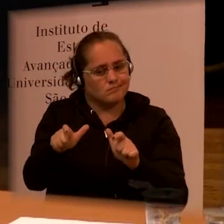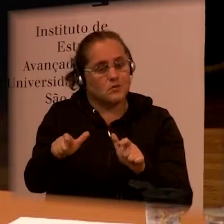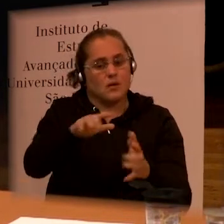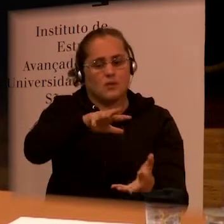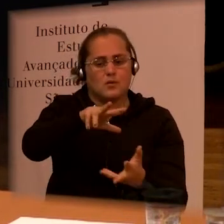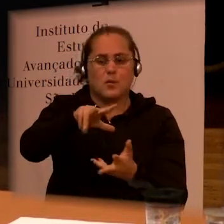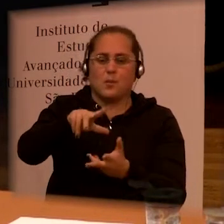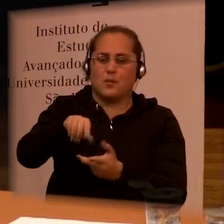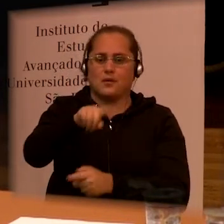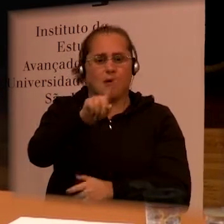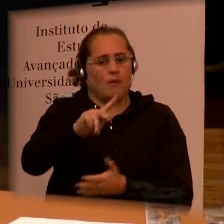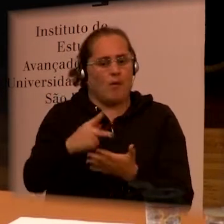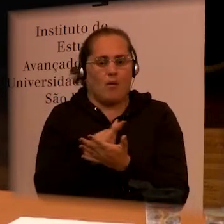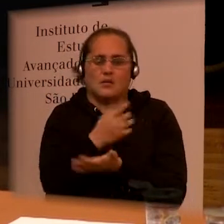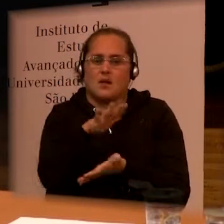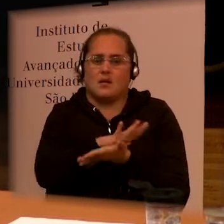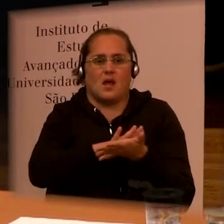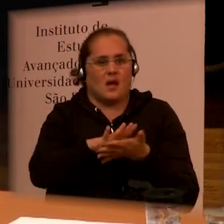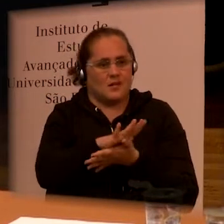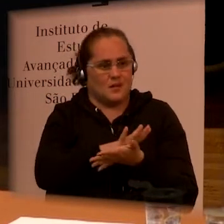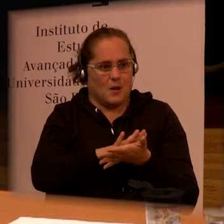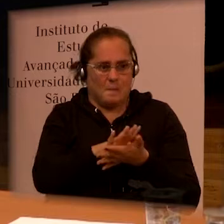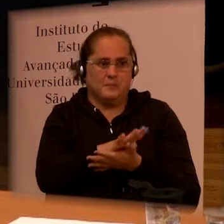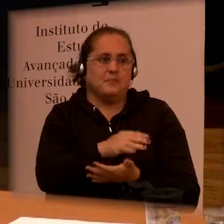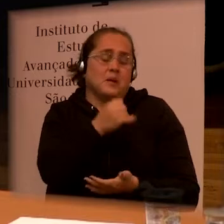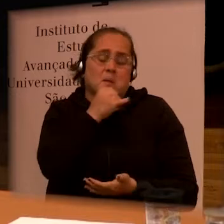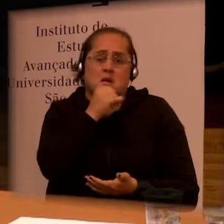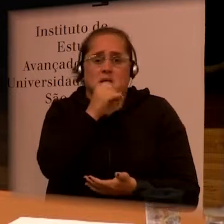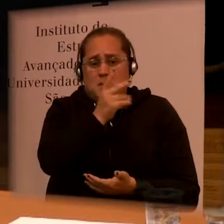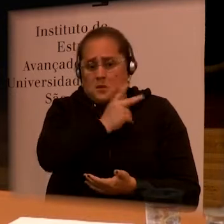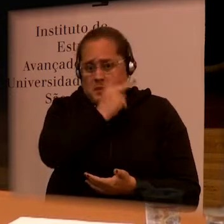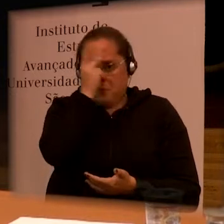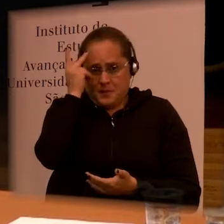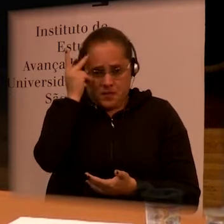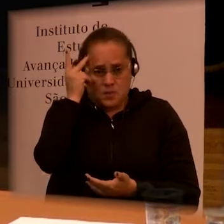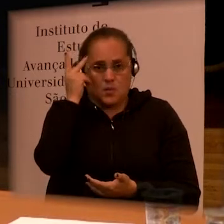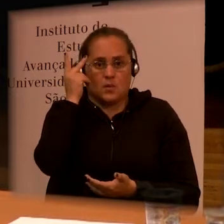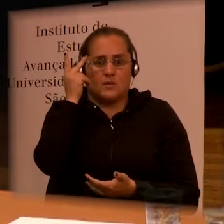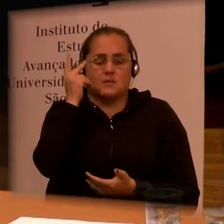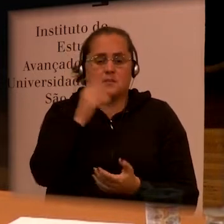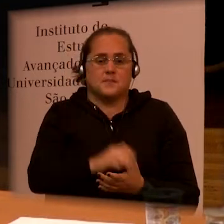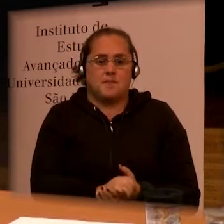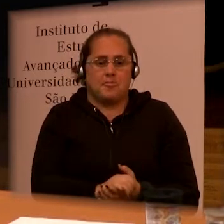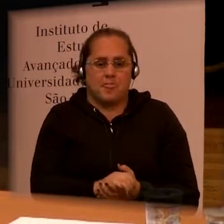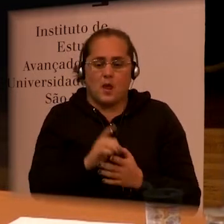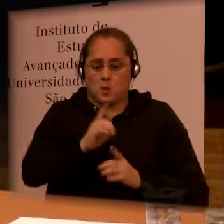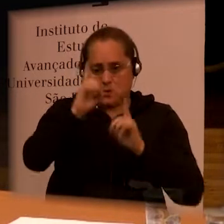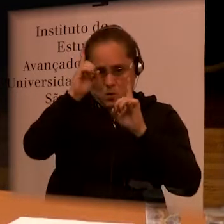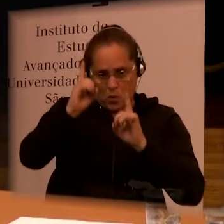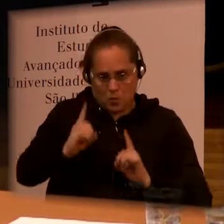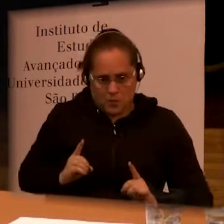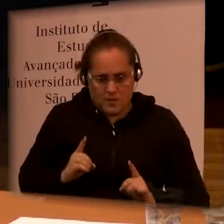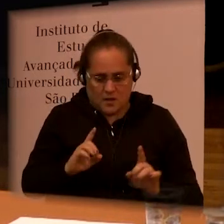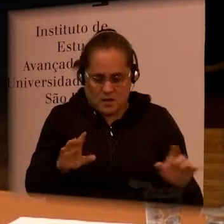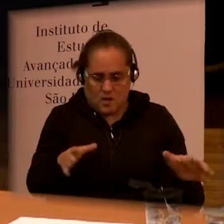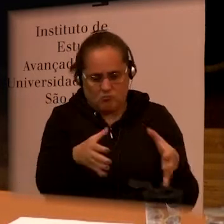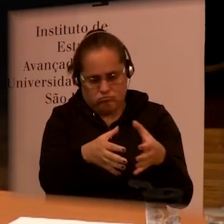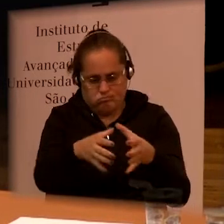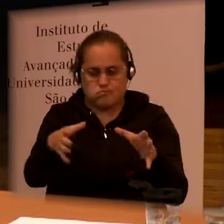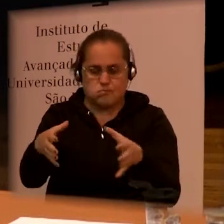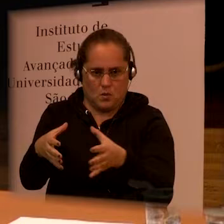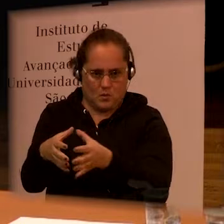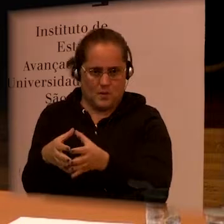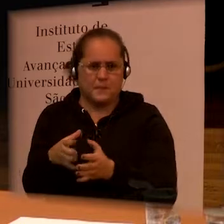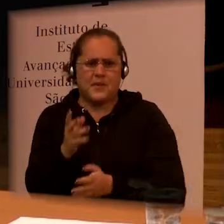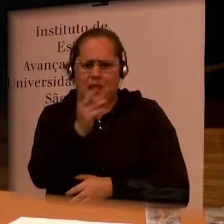people with disabilities in the community and that the way people have been talking about disability and